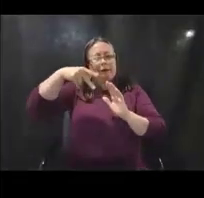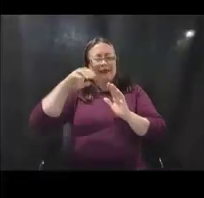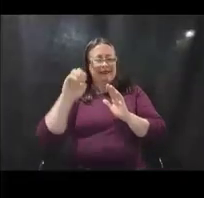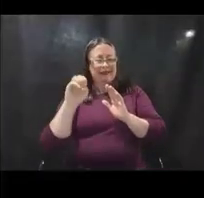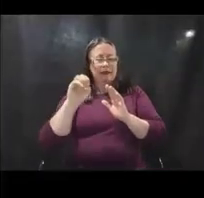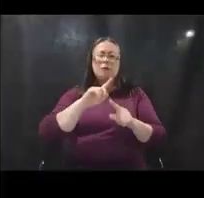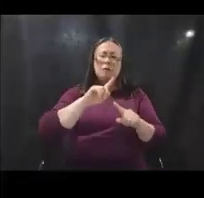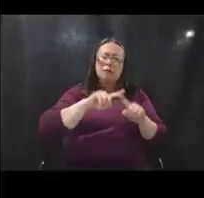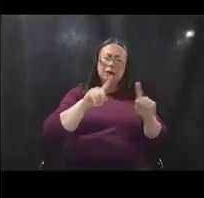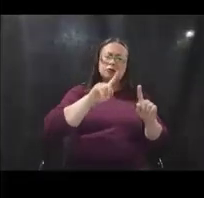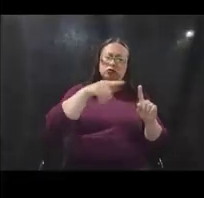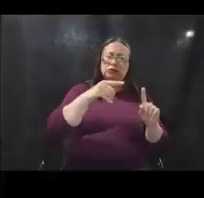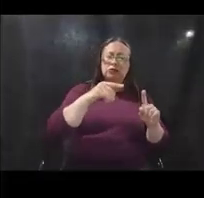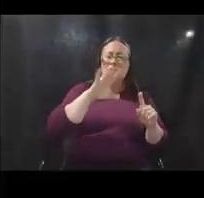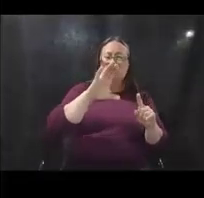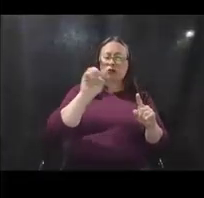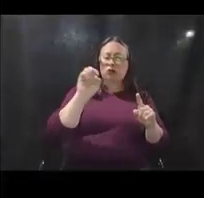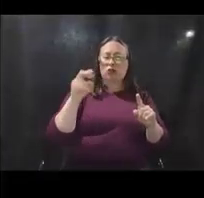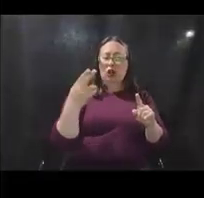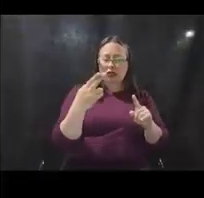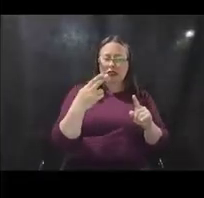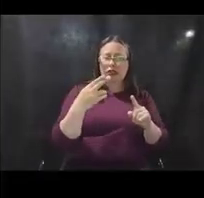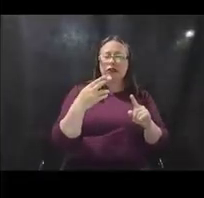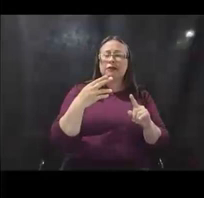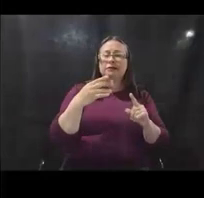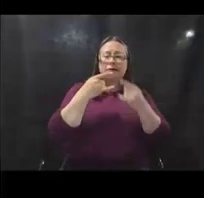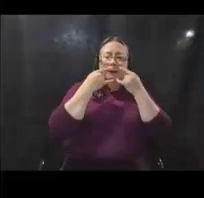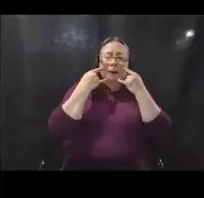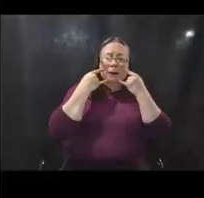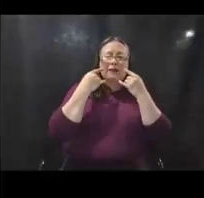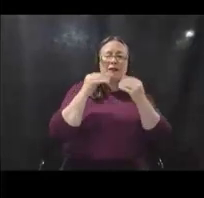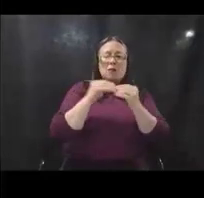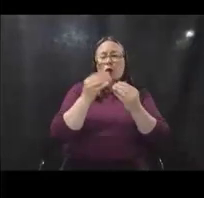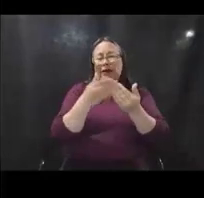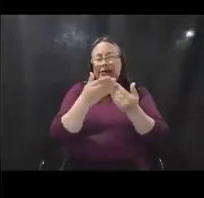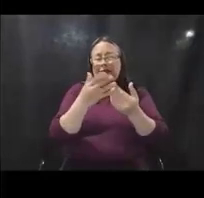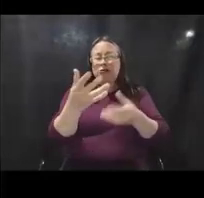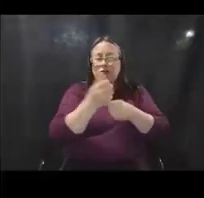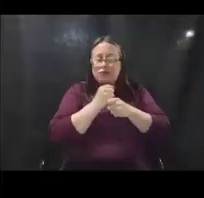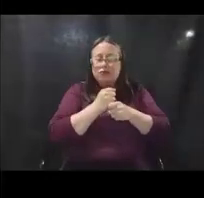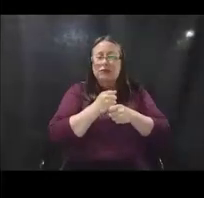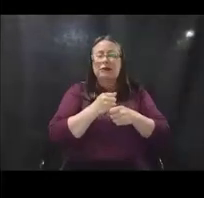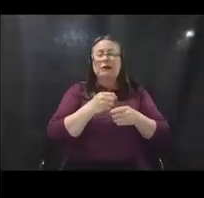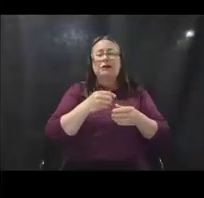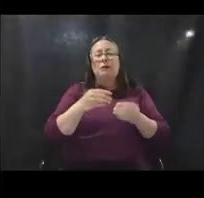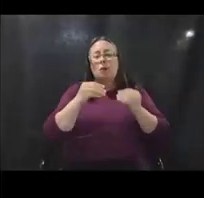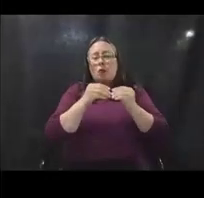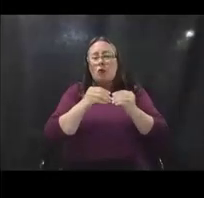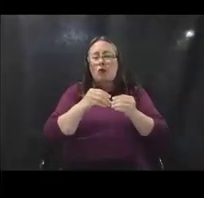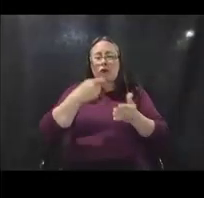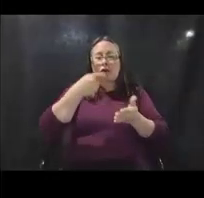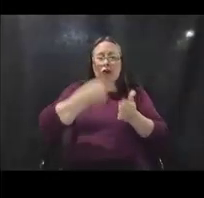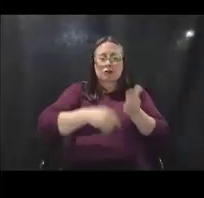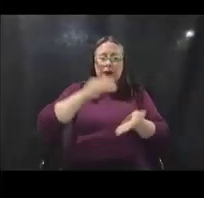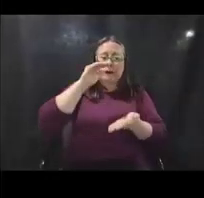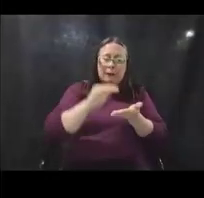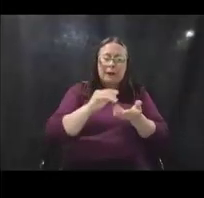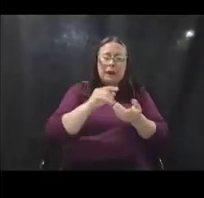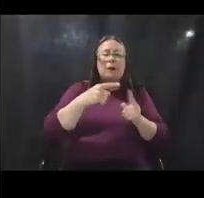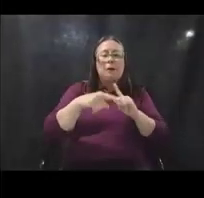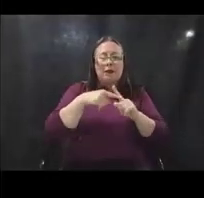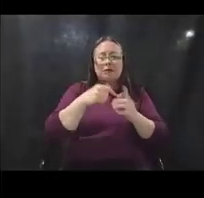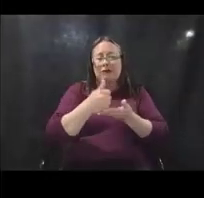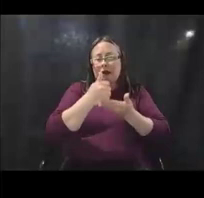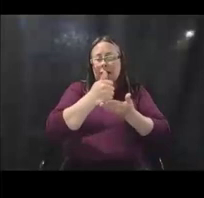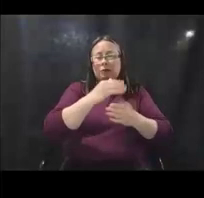just the cloth face coverings, uh, are a lot easier to get, uh, a lot more cost effective, and are, are ultimately just as effective in helping with transmission